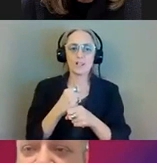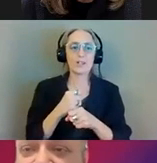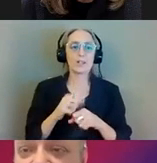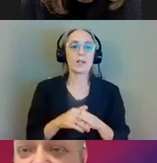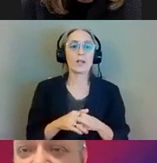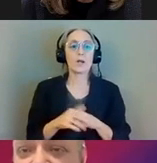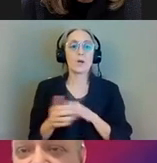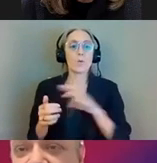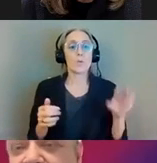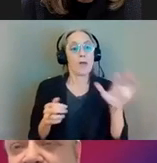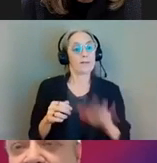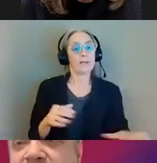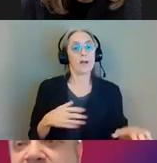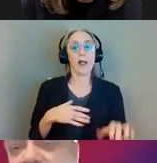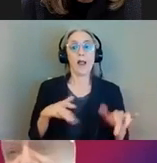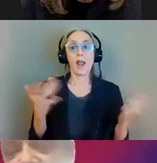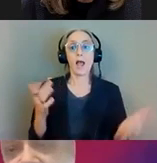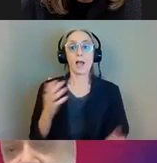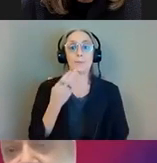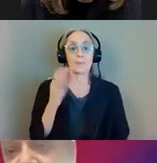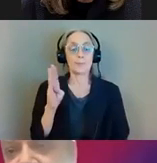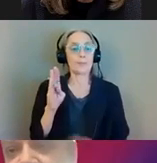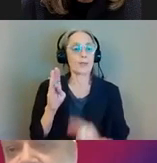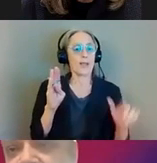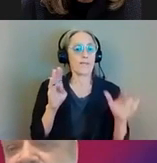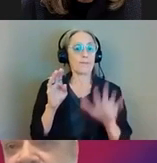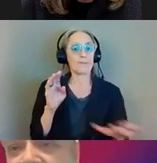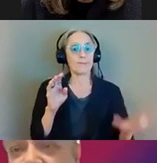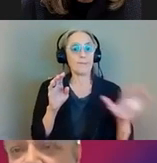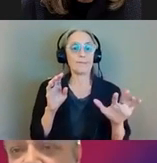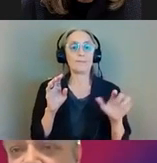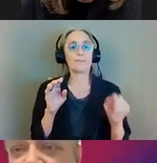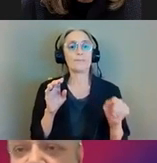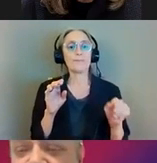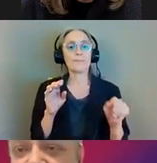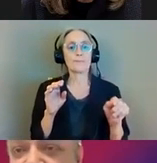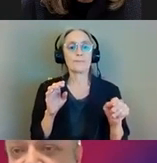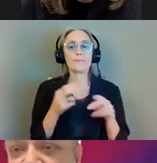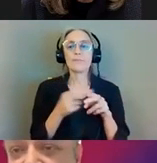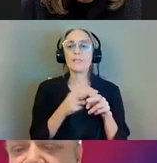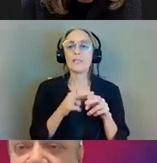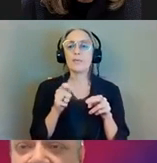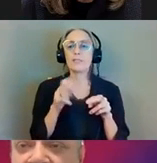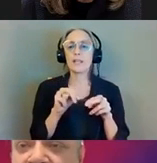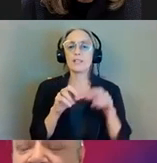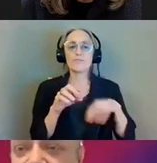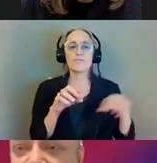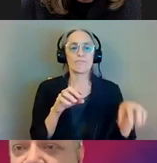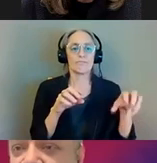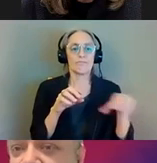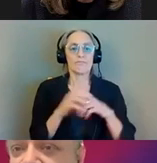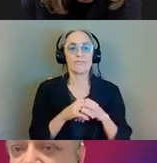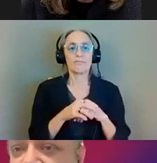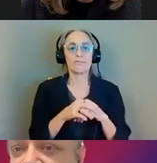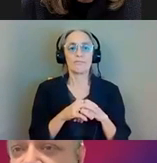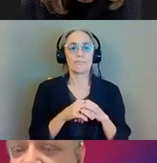west side of the tracks on the left hand side of the screen. You'll see the temporary stations in conjunction with